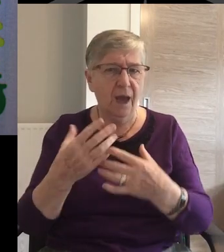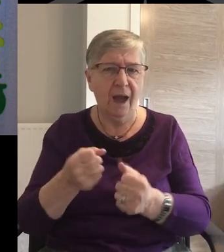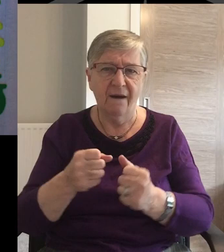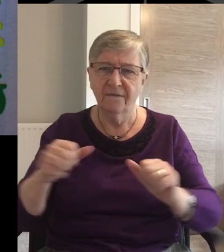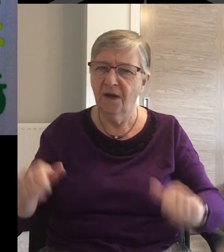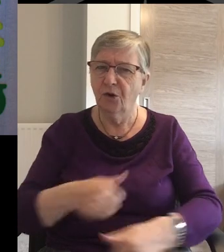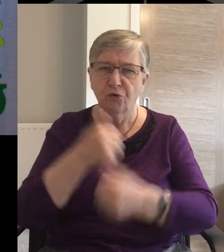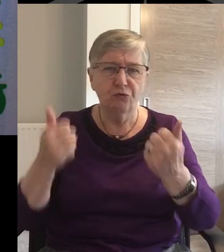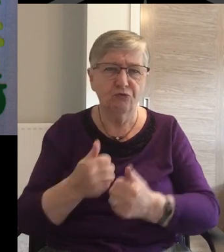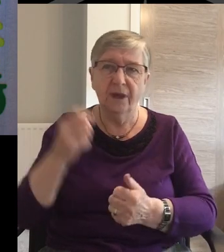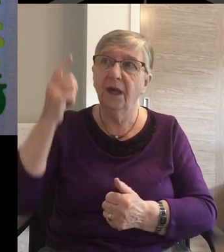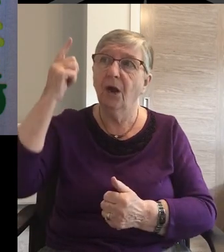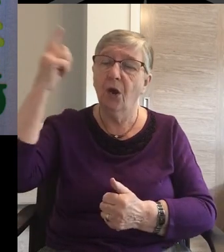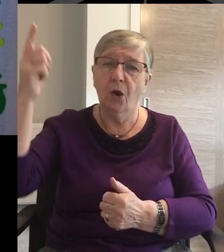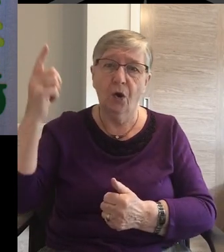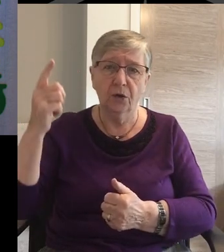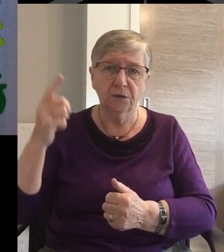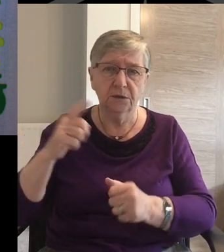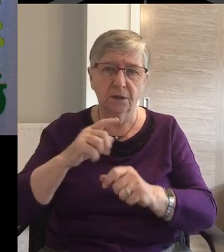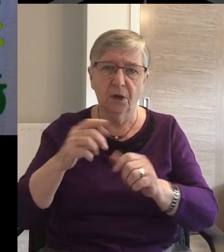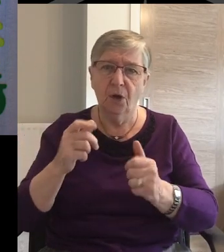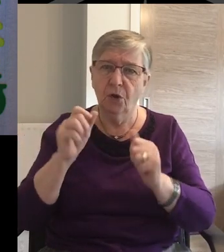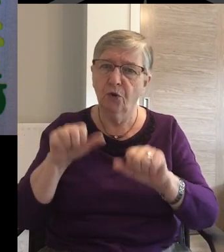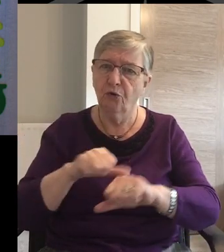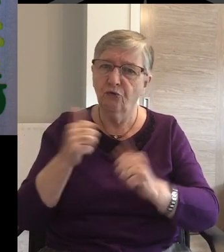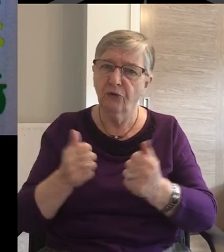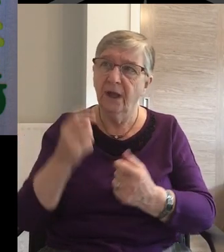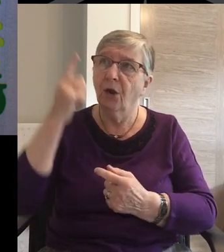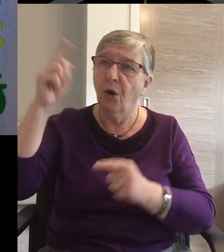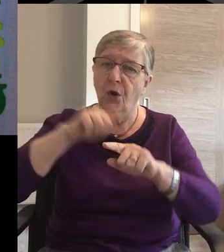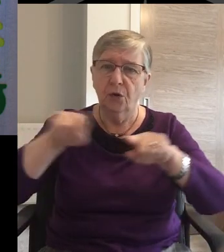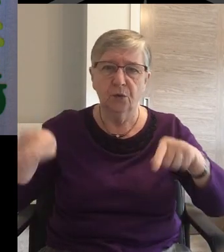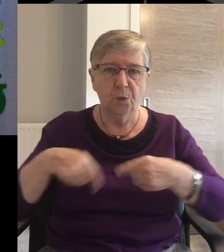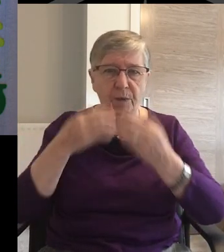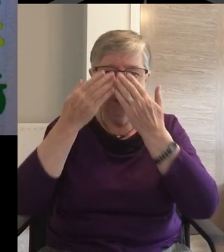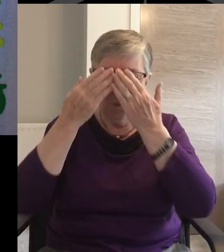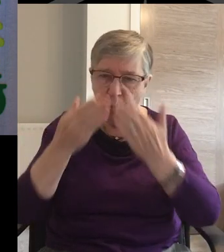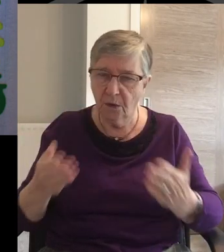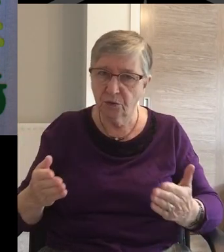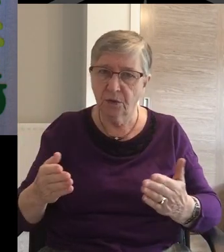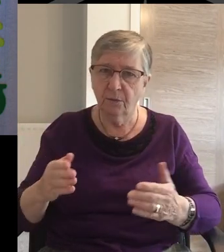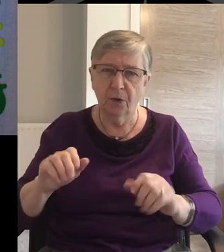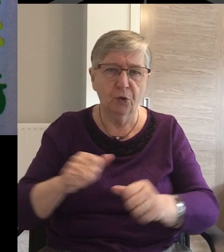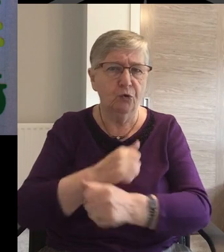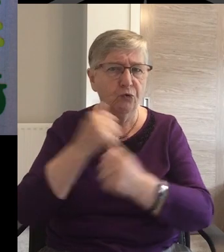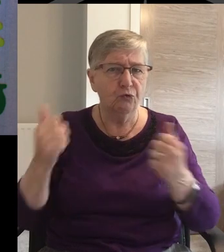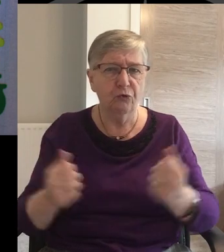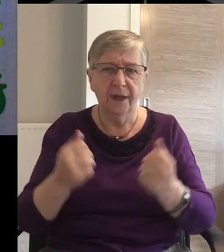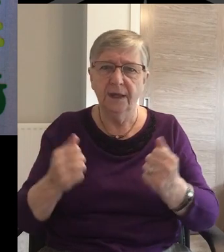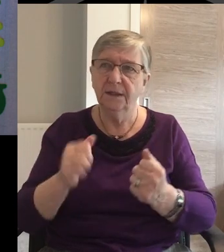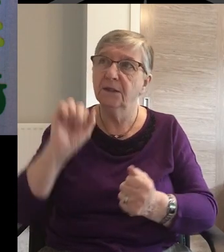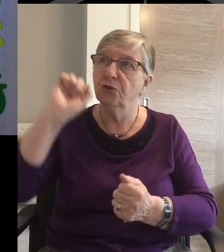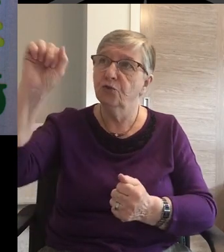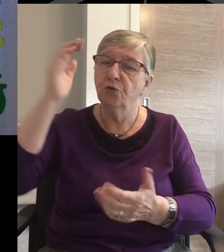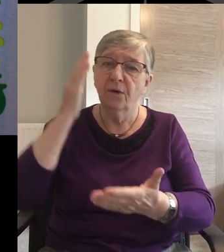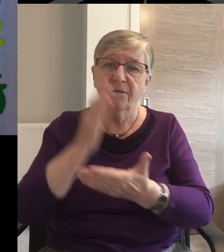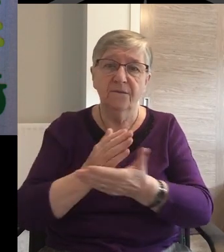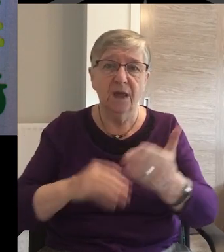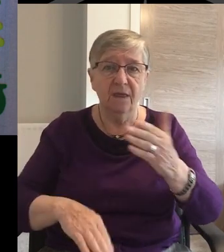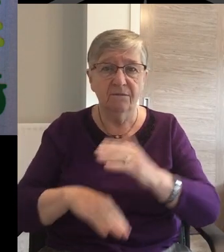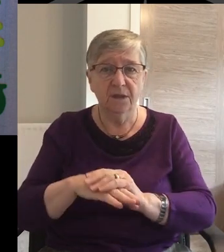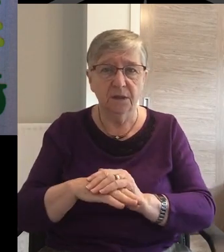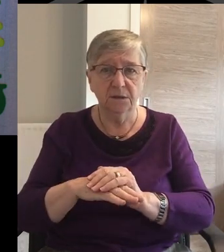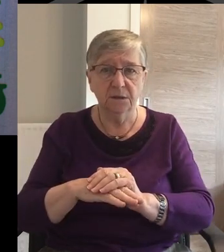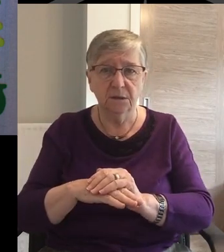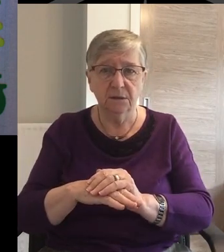What a great God we worship Great is Your faithfulness What would life